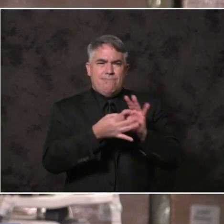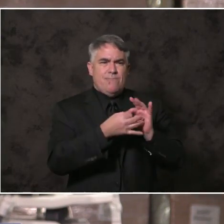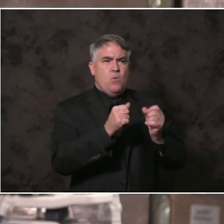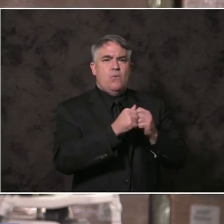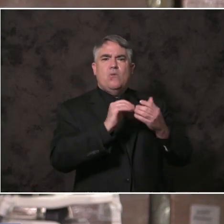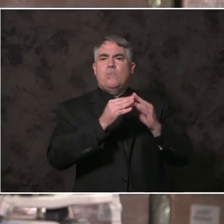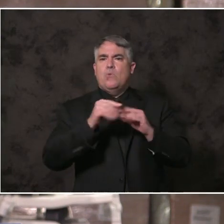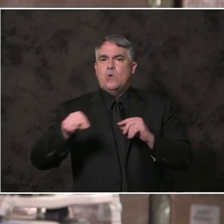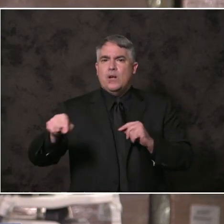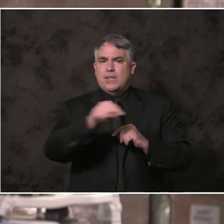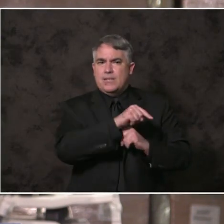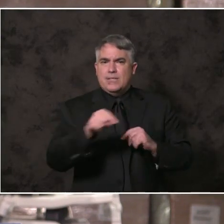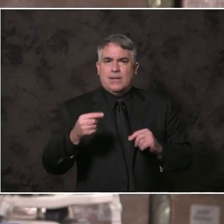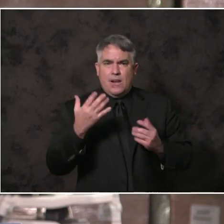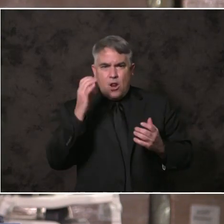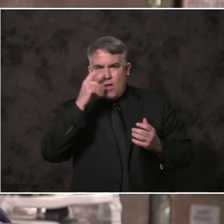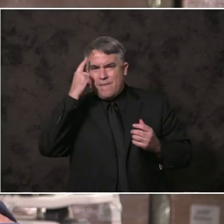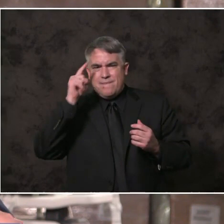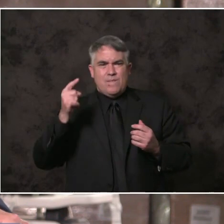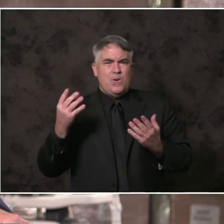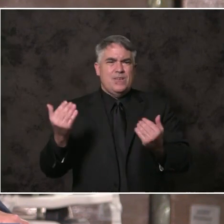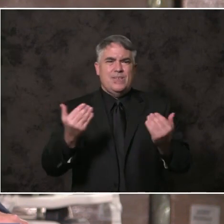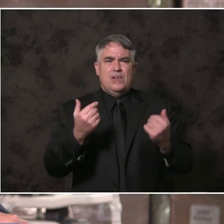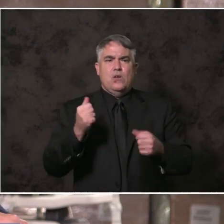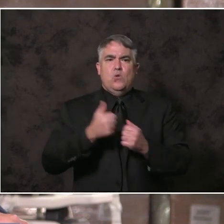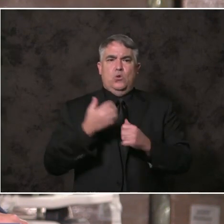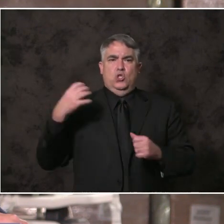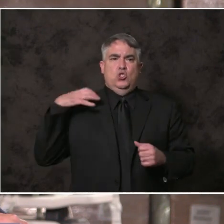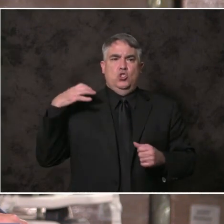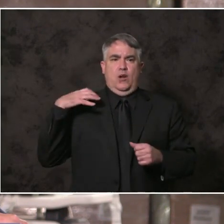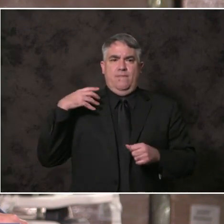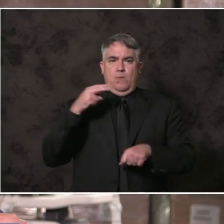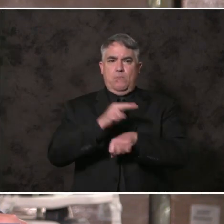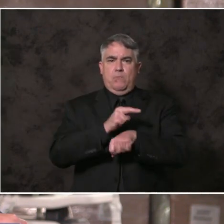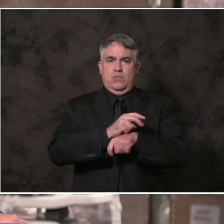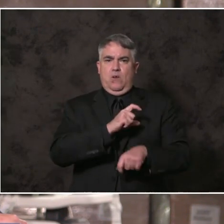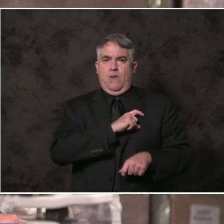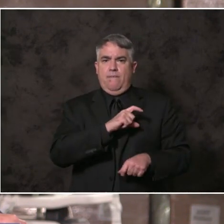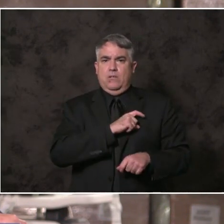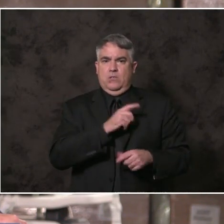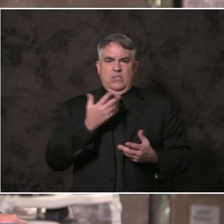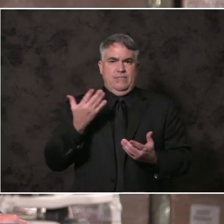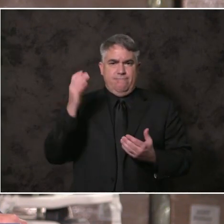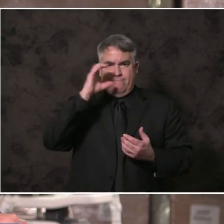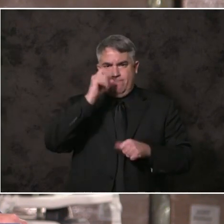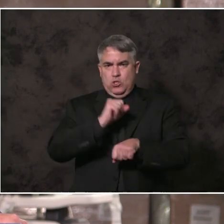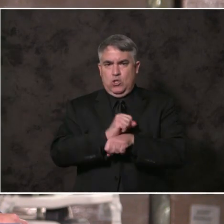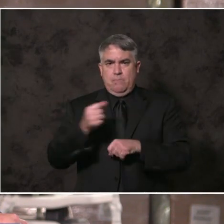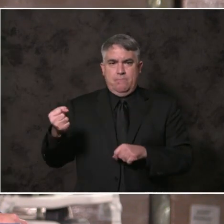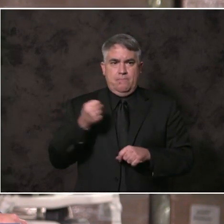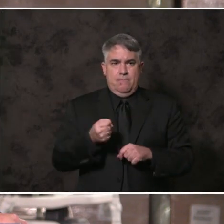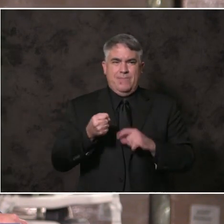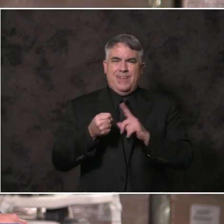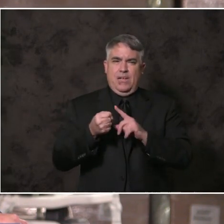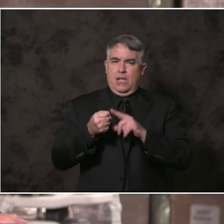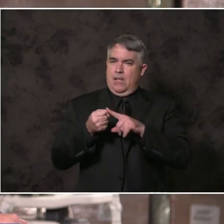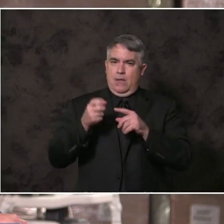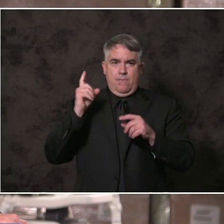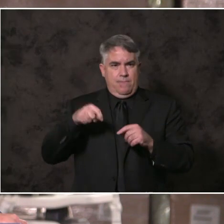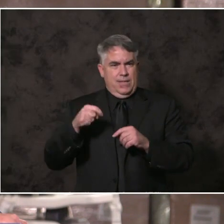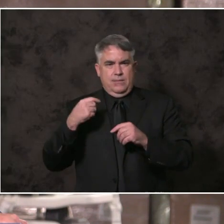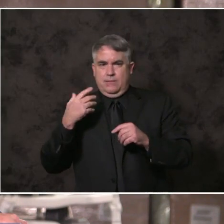a new chief probation officer. One who fully embraces the opportunity for progress on juvenile justice.